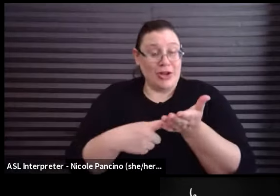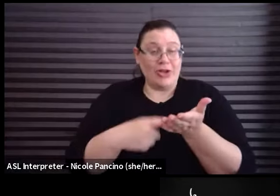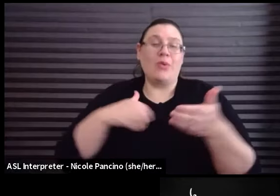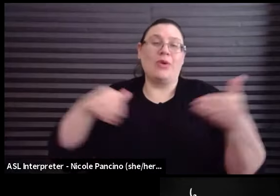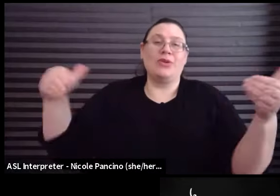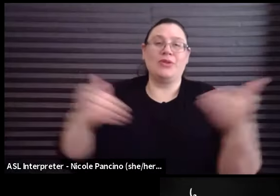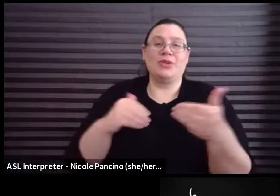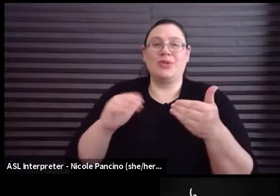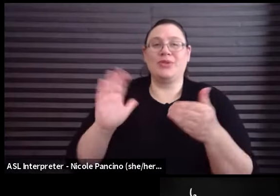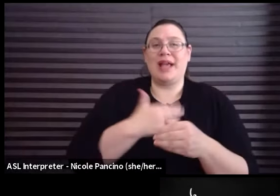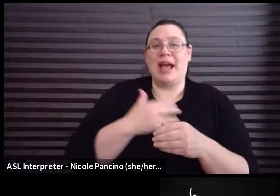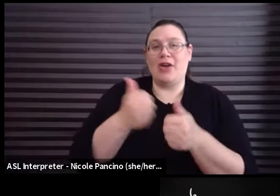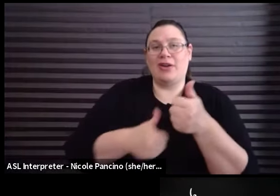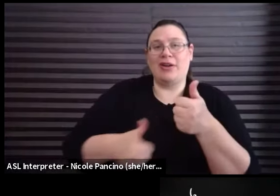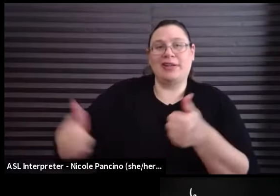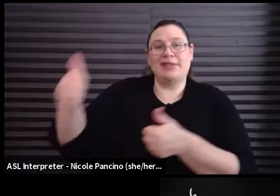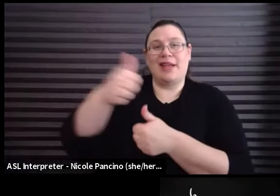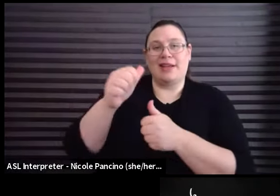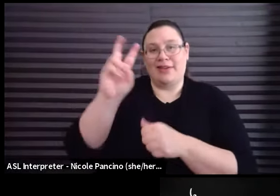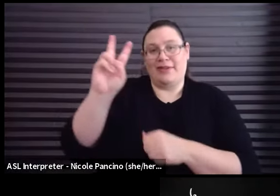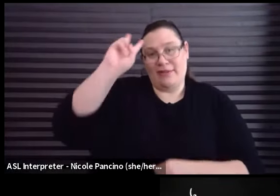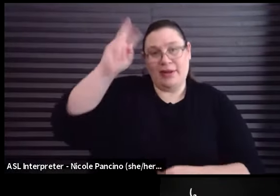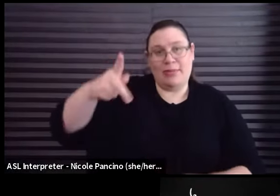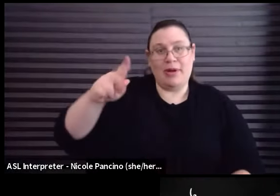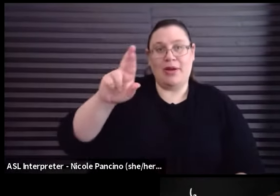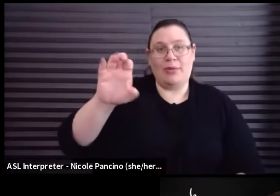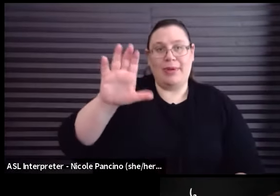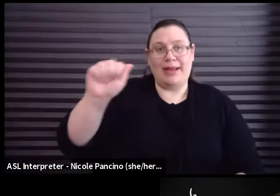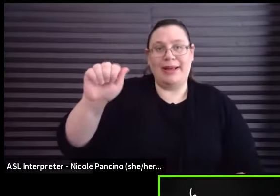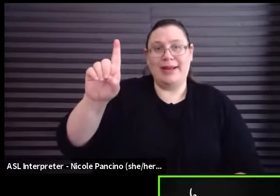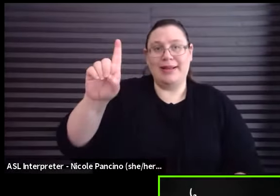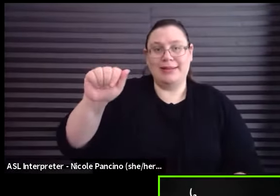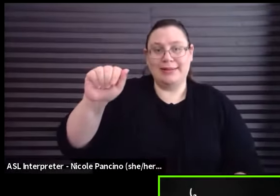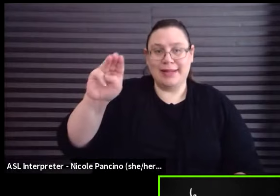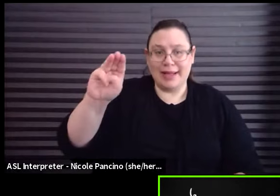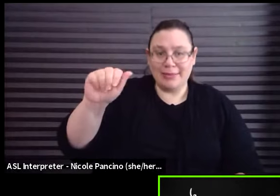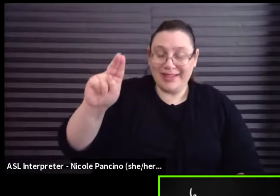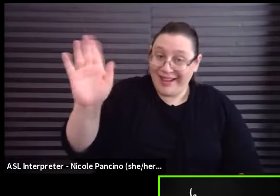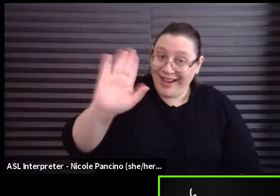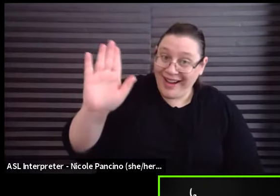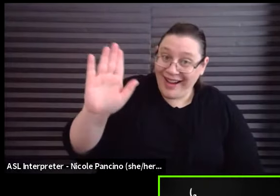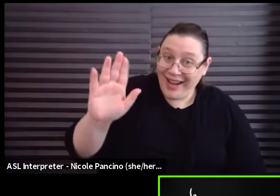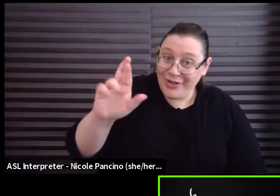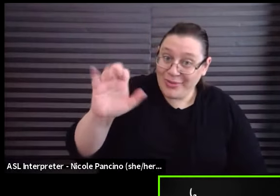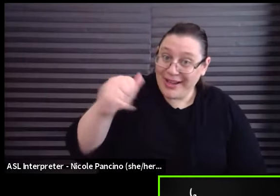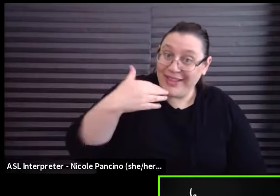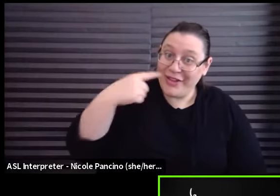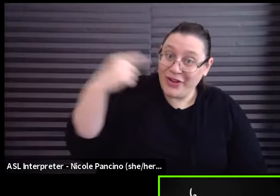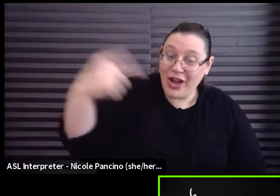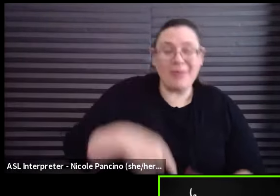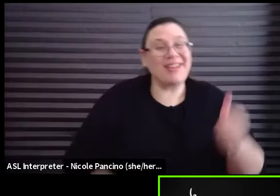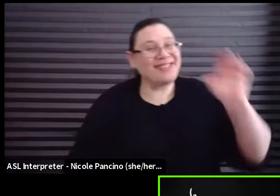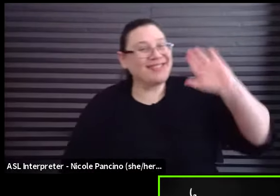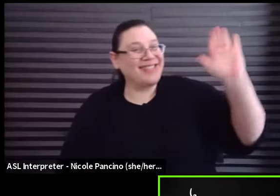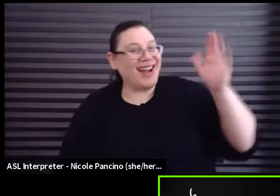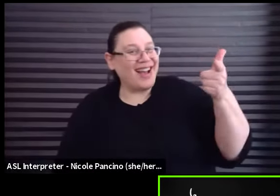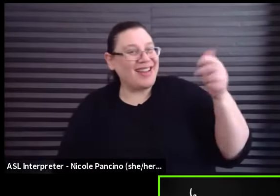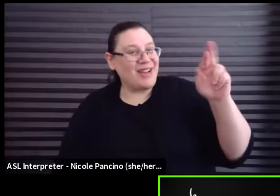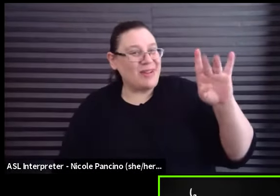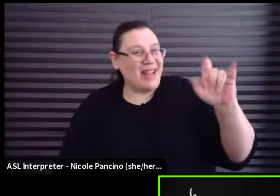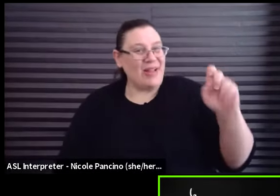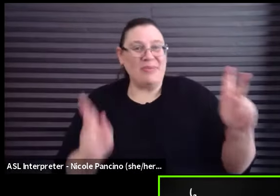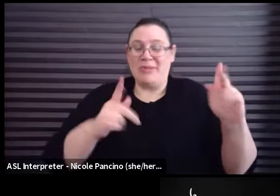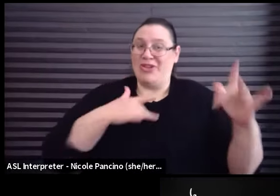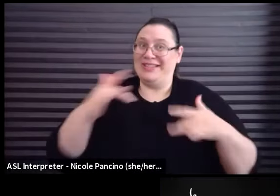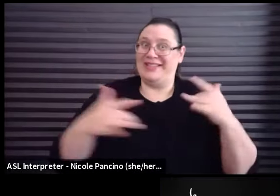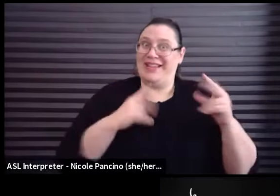-AFTRA's Executive Vice President, Rebecca Damon. Hello, Rebecca. Thank you for being with us. Gabrielle. This is super exciting. People were looking forward to this